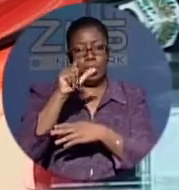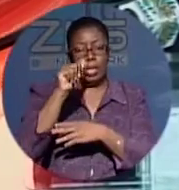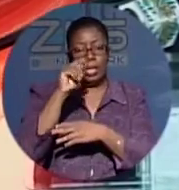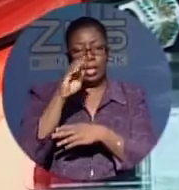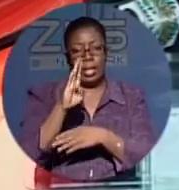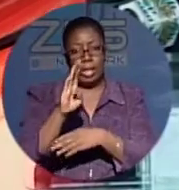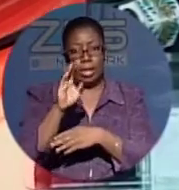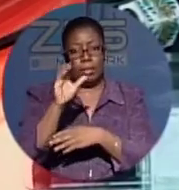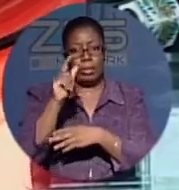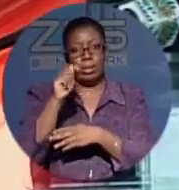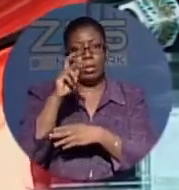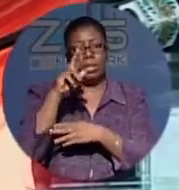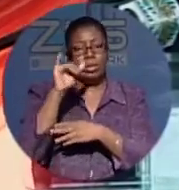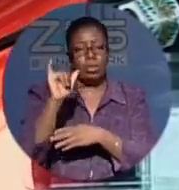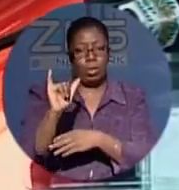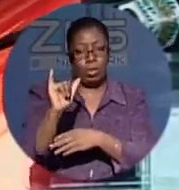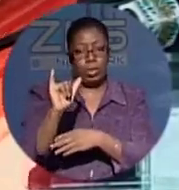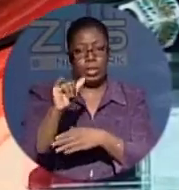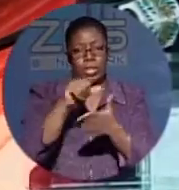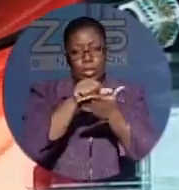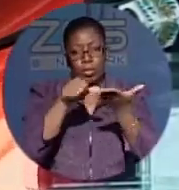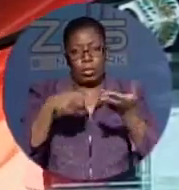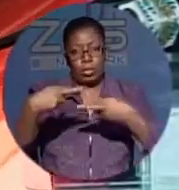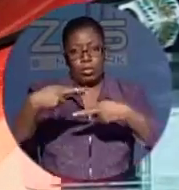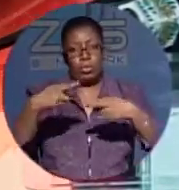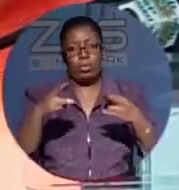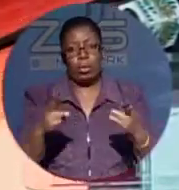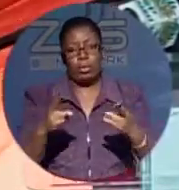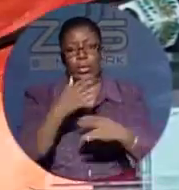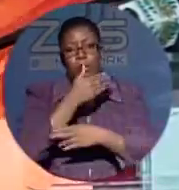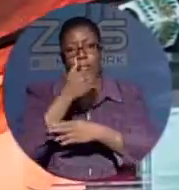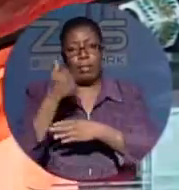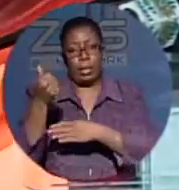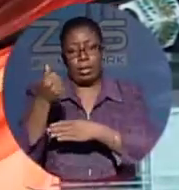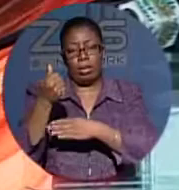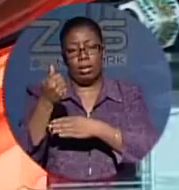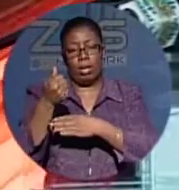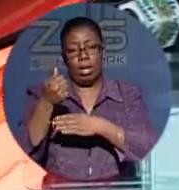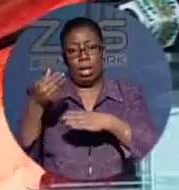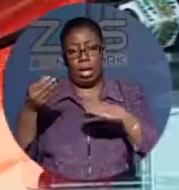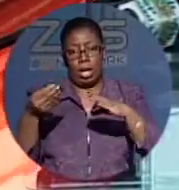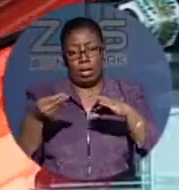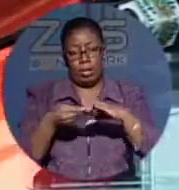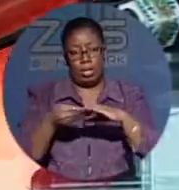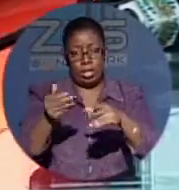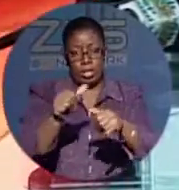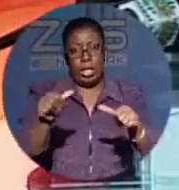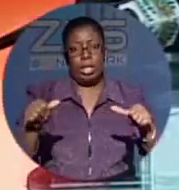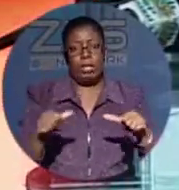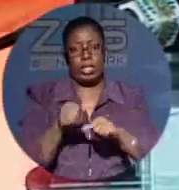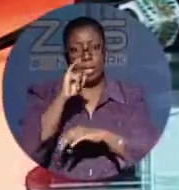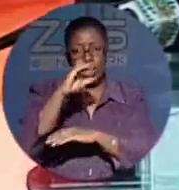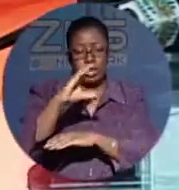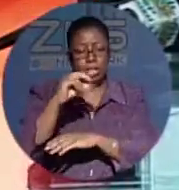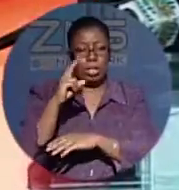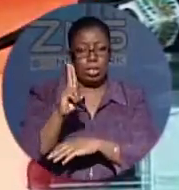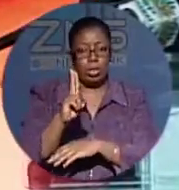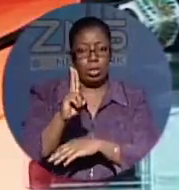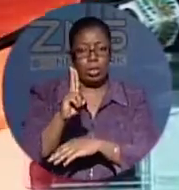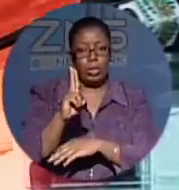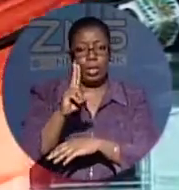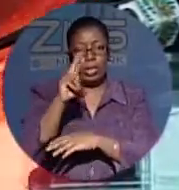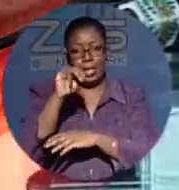an increased number of operating theaters, improved storage and increased availability of beds in the ICU and the